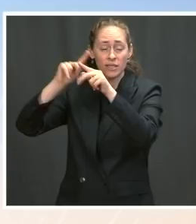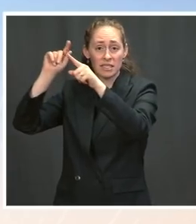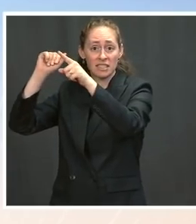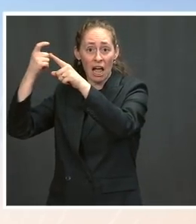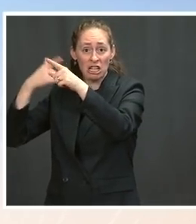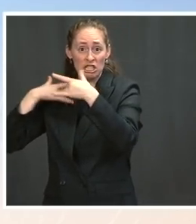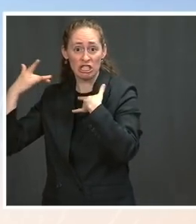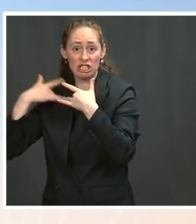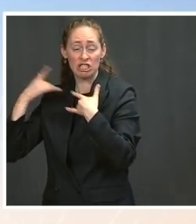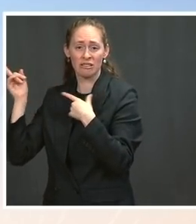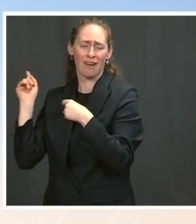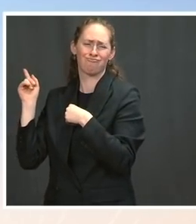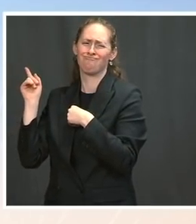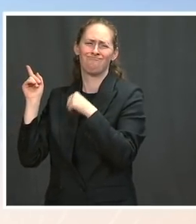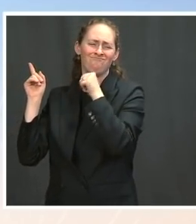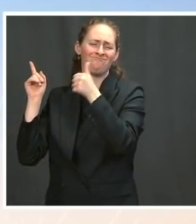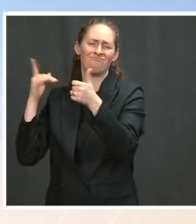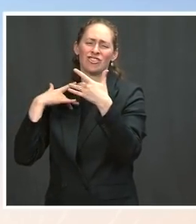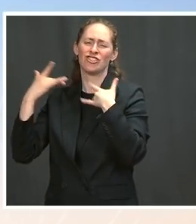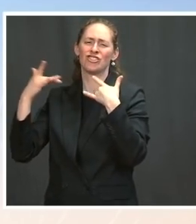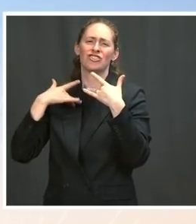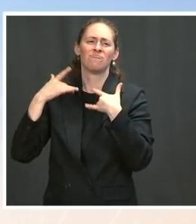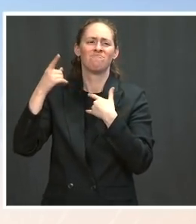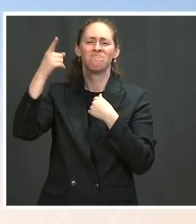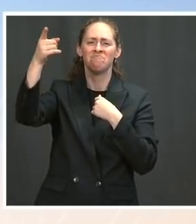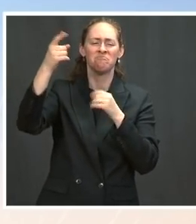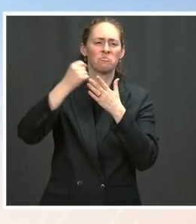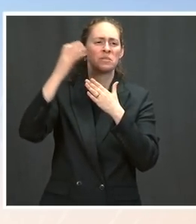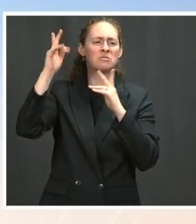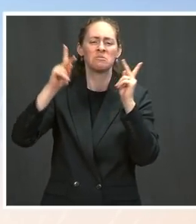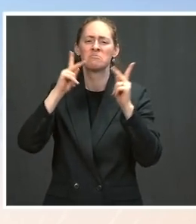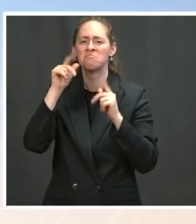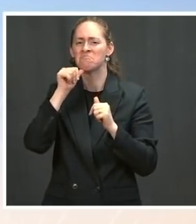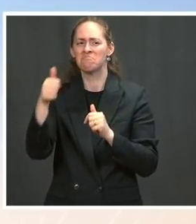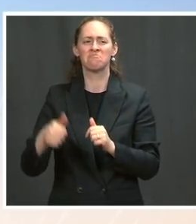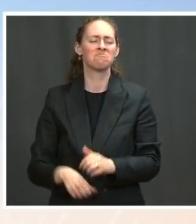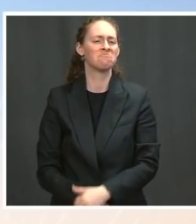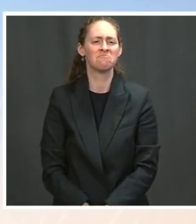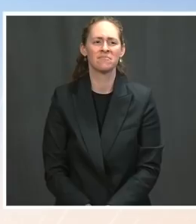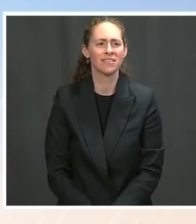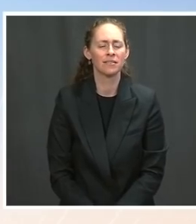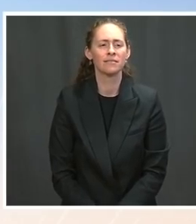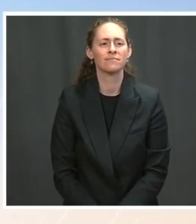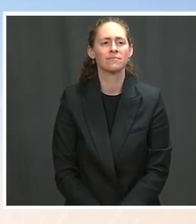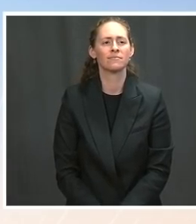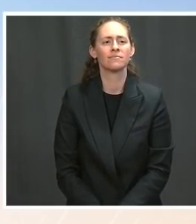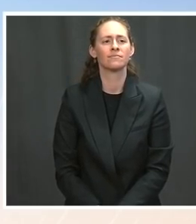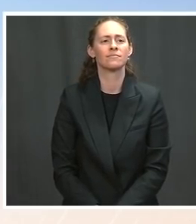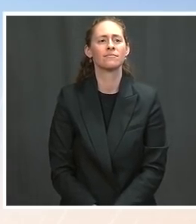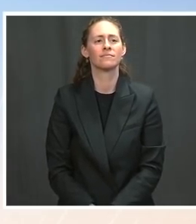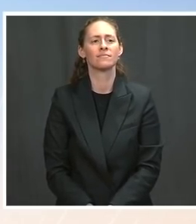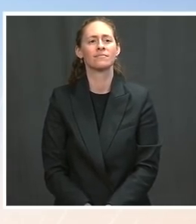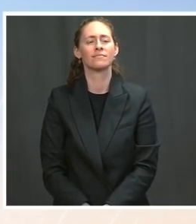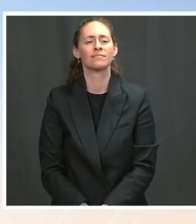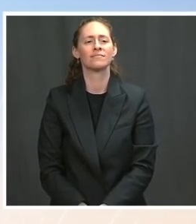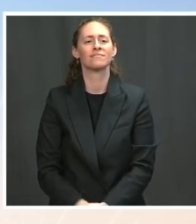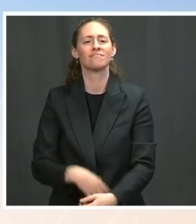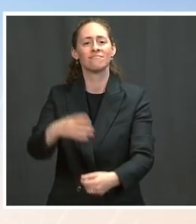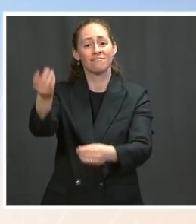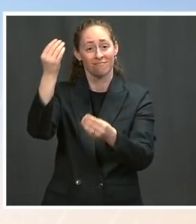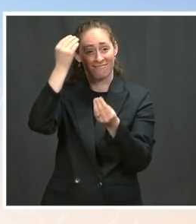reminder, is bringing the highest income bracket up to what it was during President George W. Bush's administration,